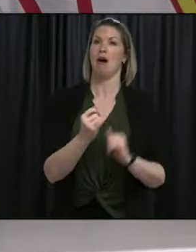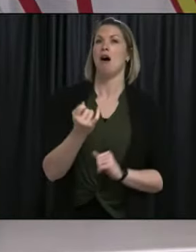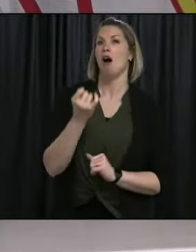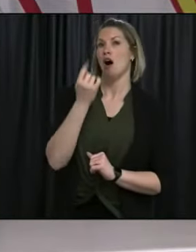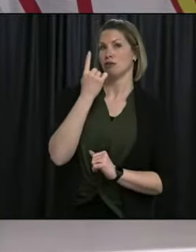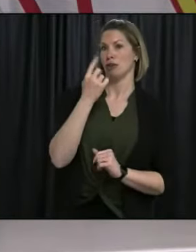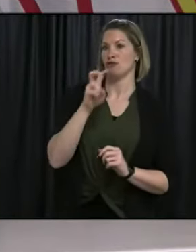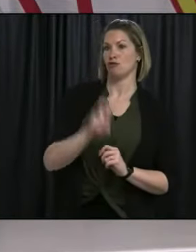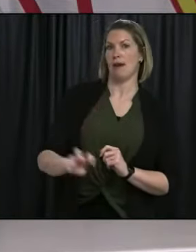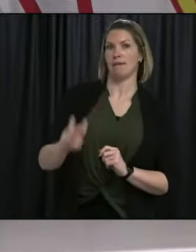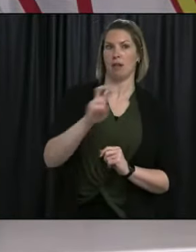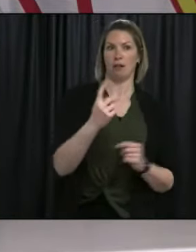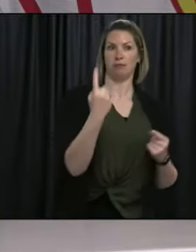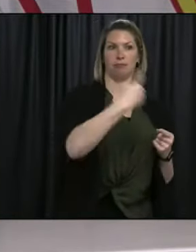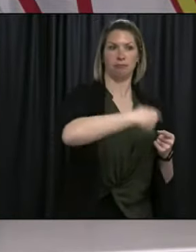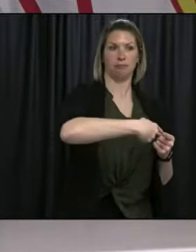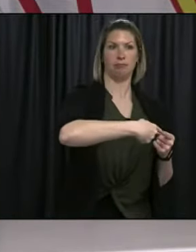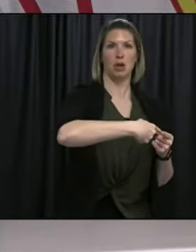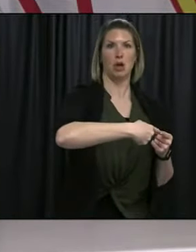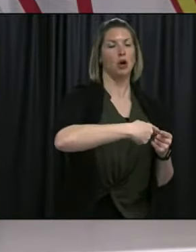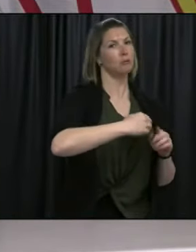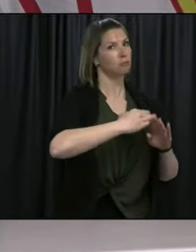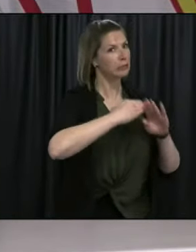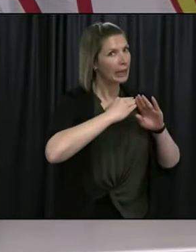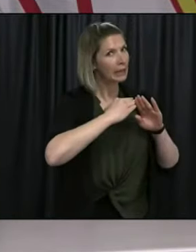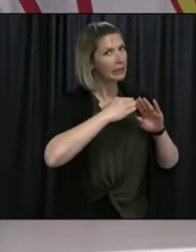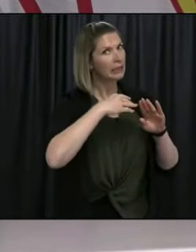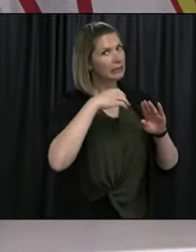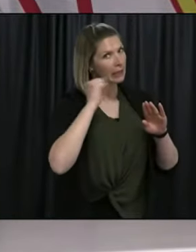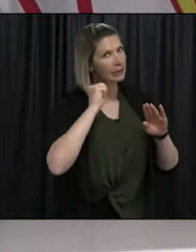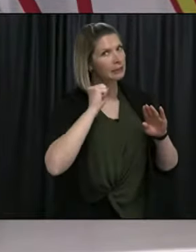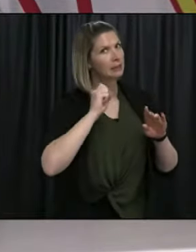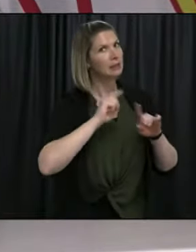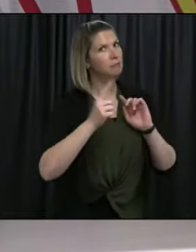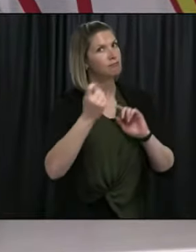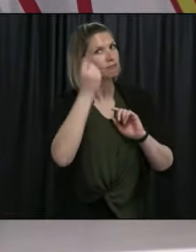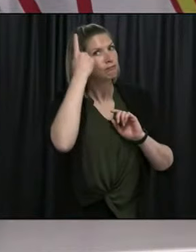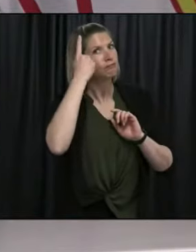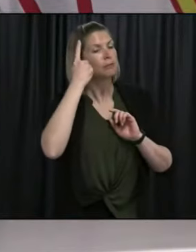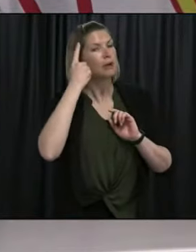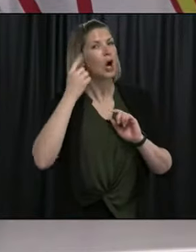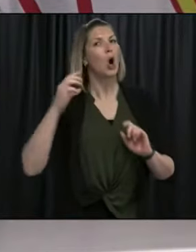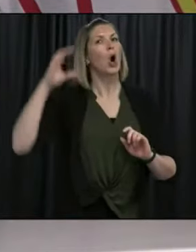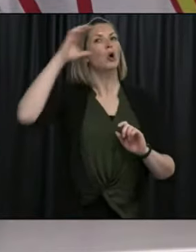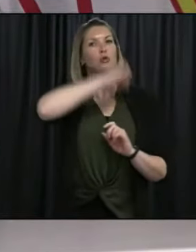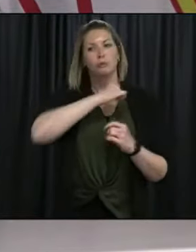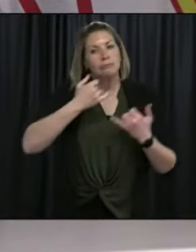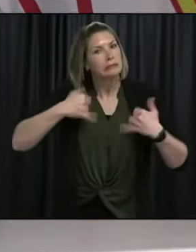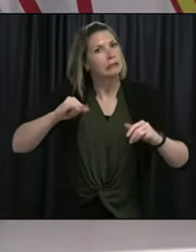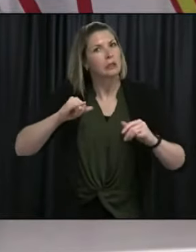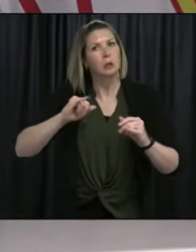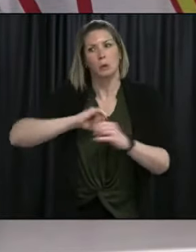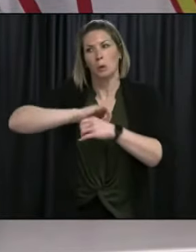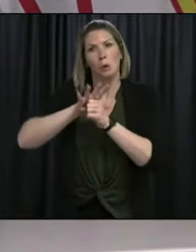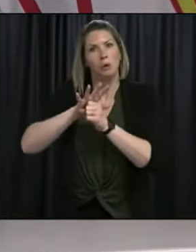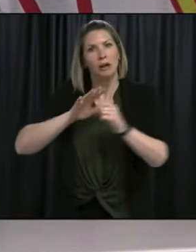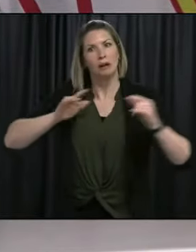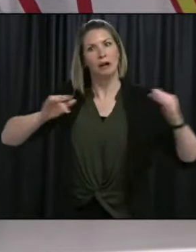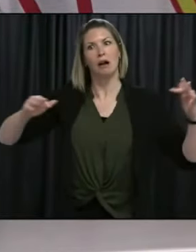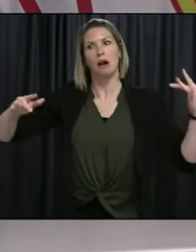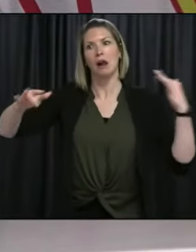It is a safeguard, but not a guarantee. The safest strategy is to assume COVID is everywhere and act accordingly.